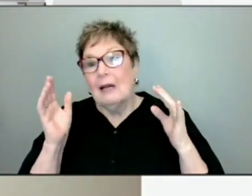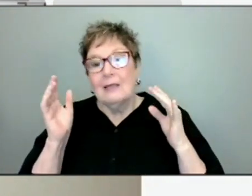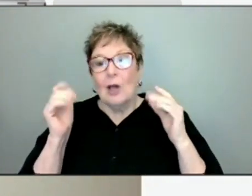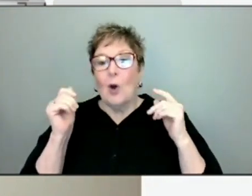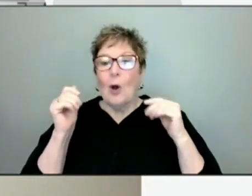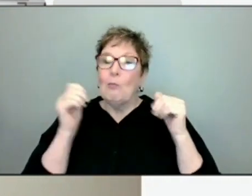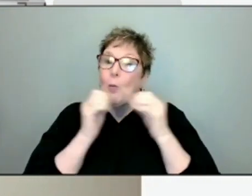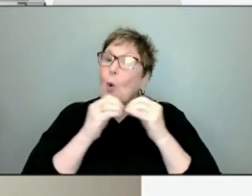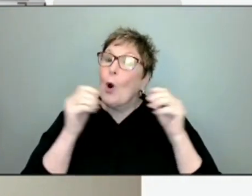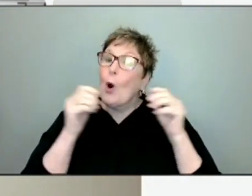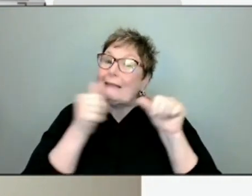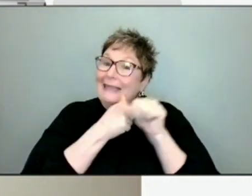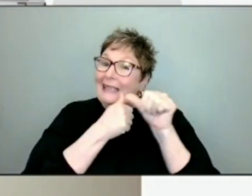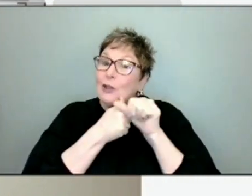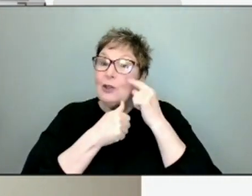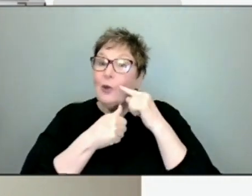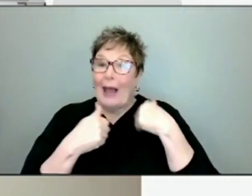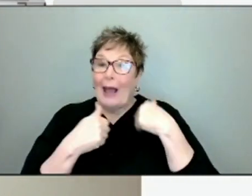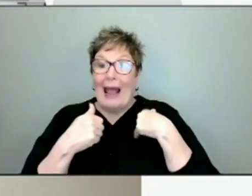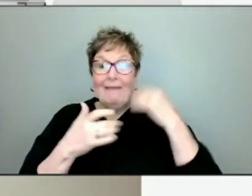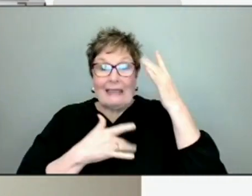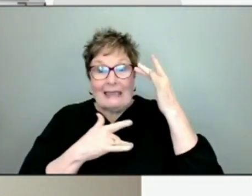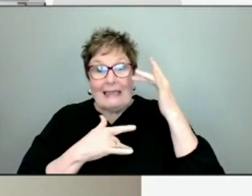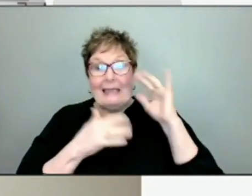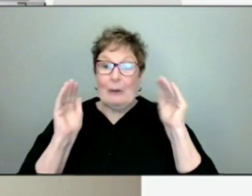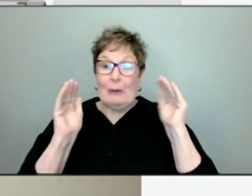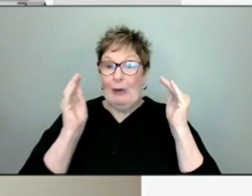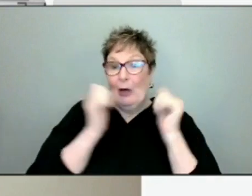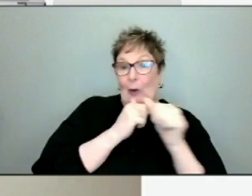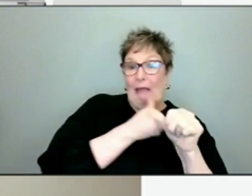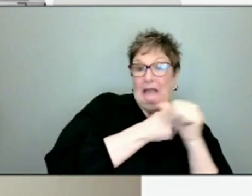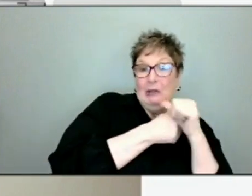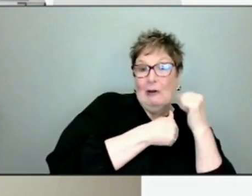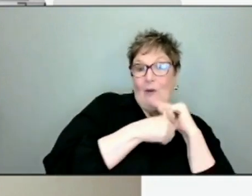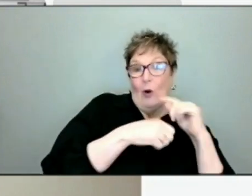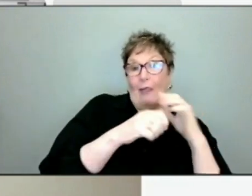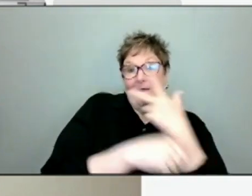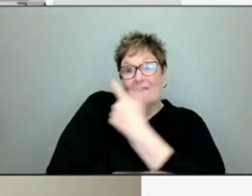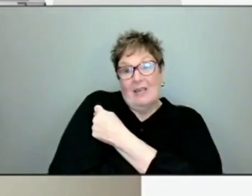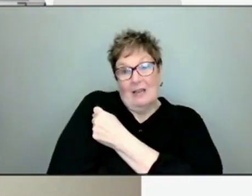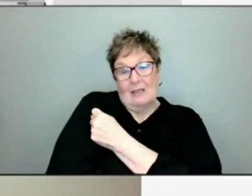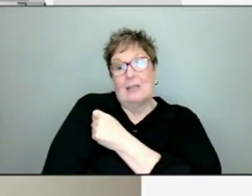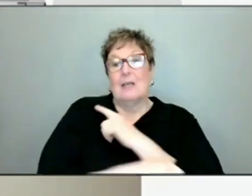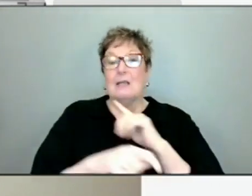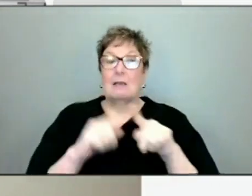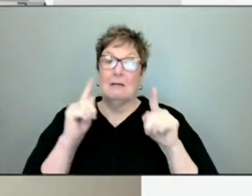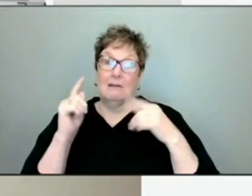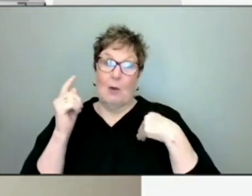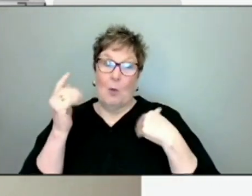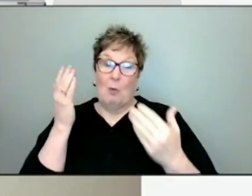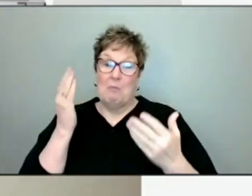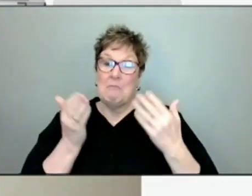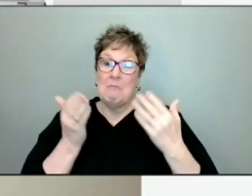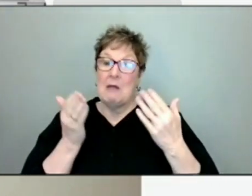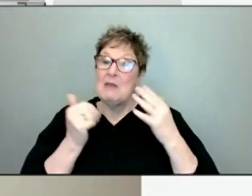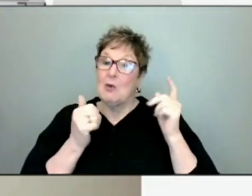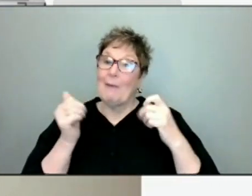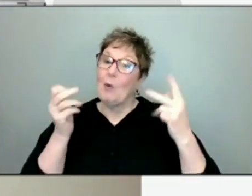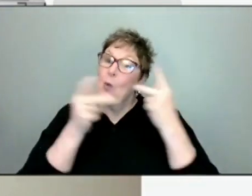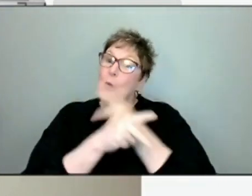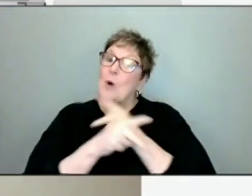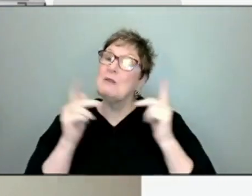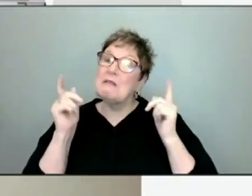certainly encourage all families to consider the likelihood that there could be really severe complications due to